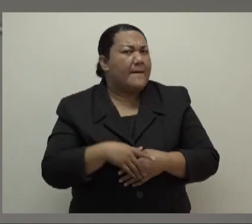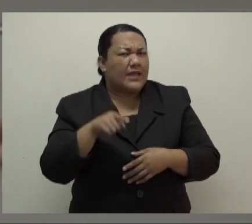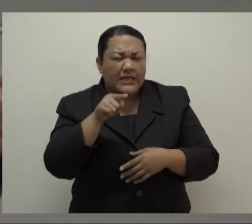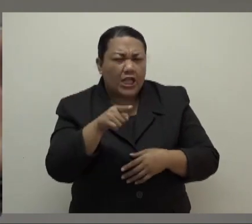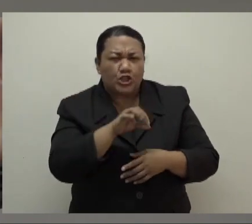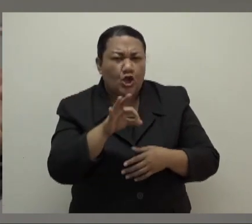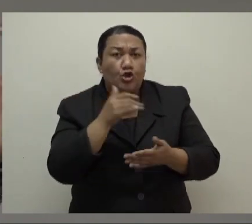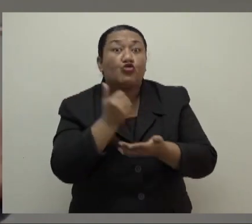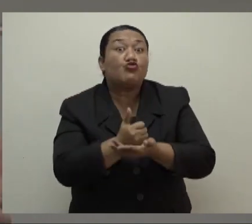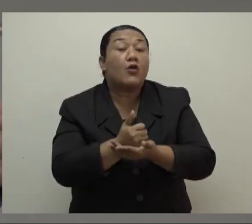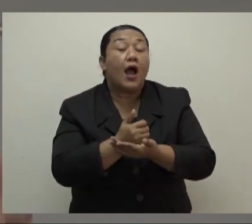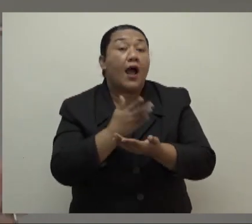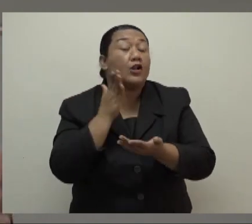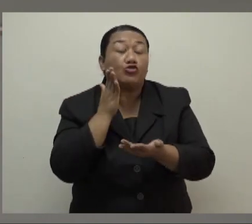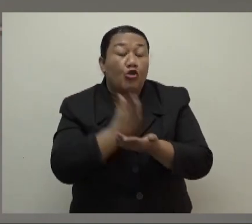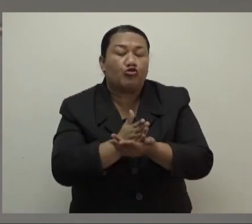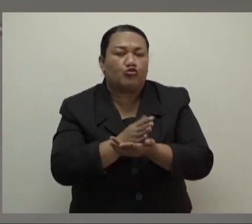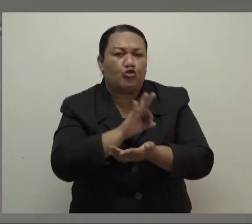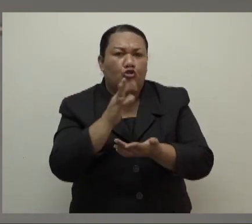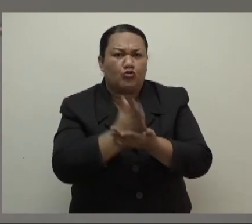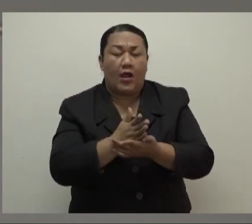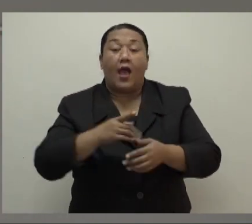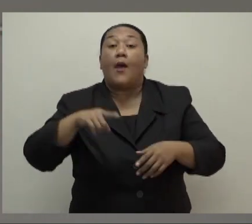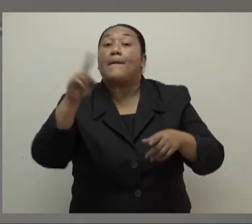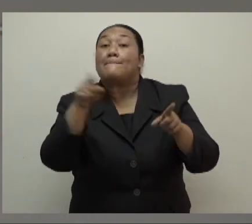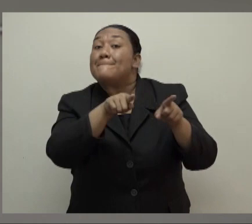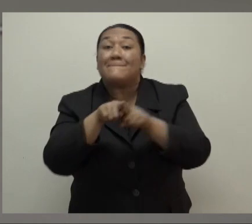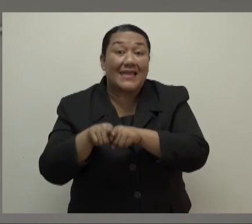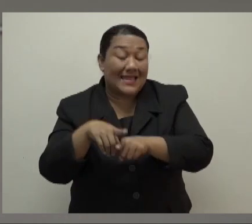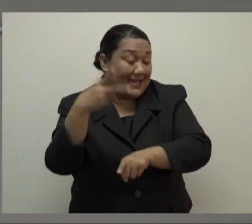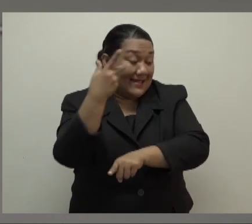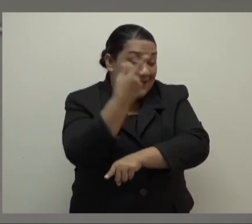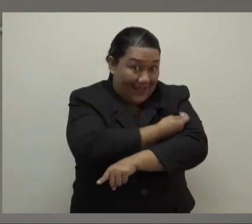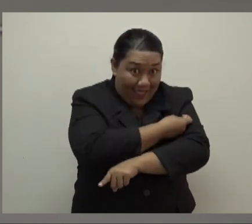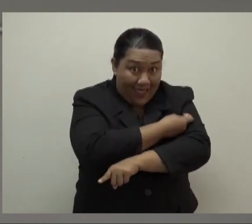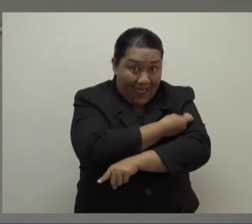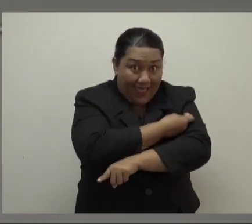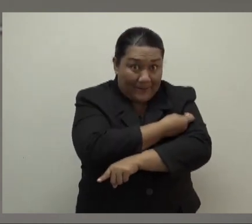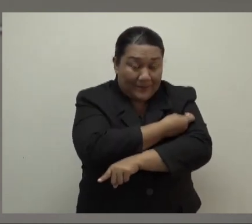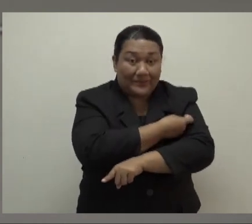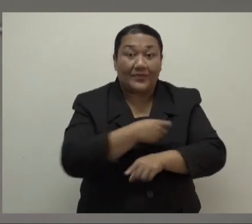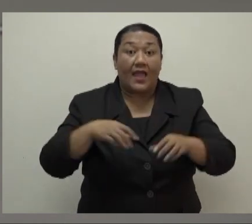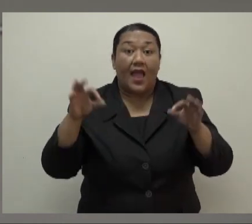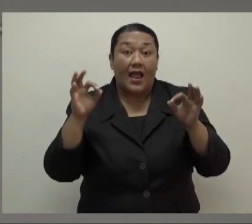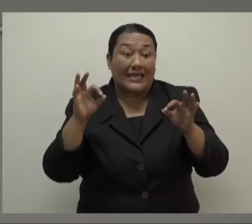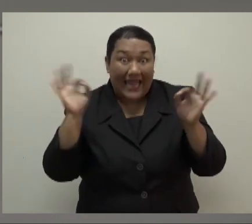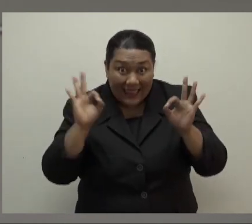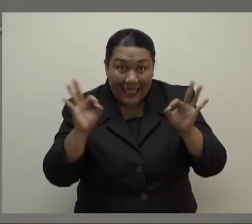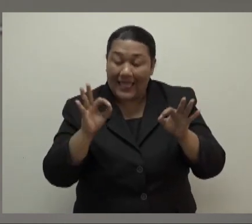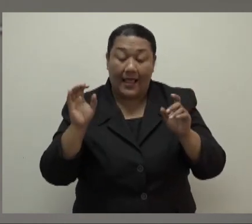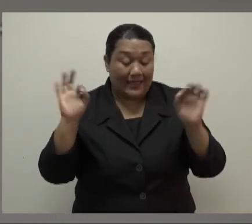of that, many Fijians actually have not died or got very severely sick. sick, and because of that, we're able to open the schools, we're able to open the economy.